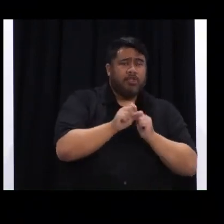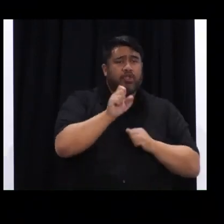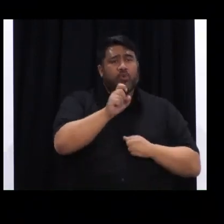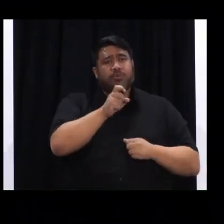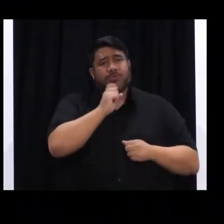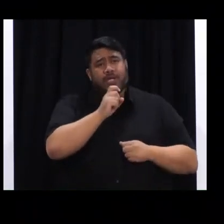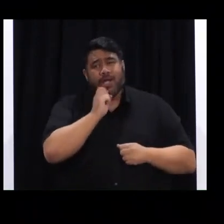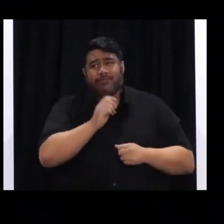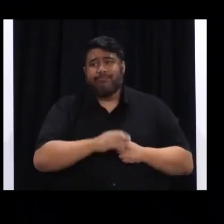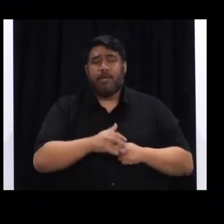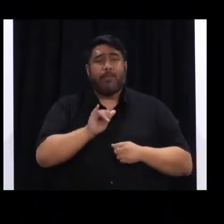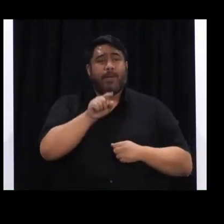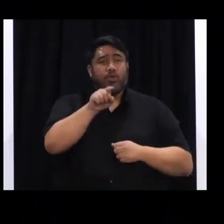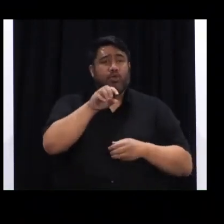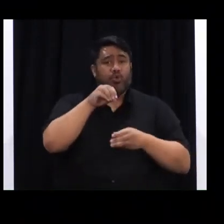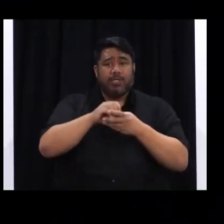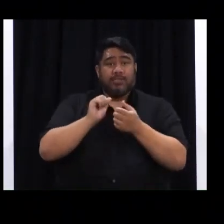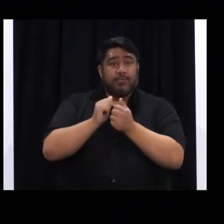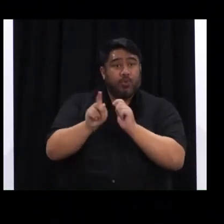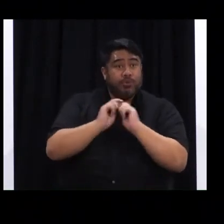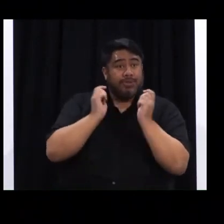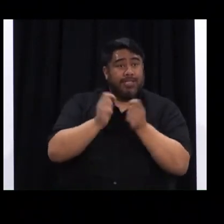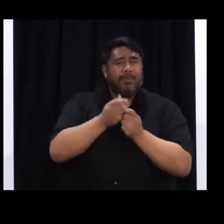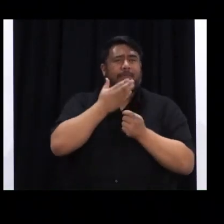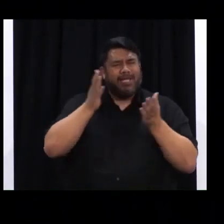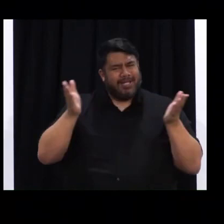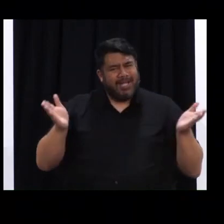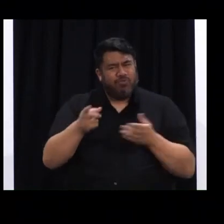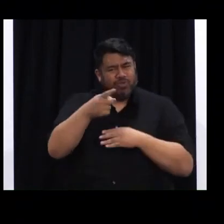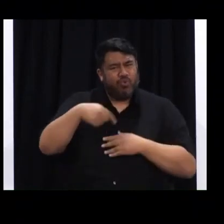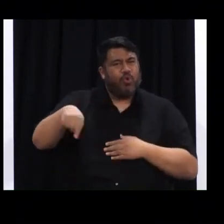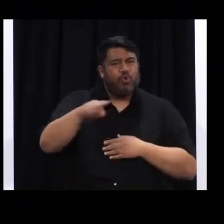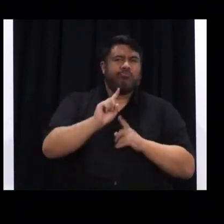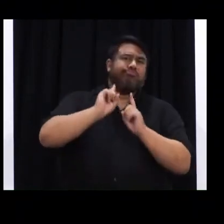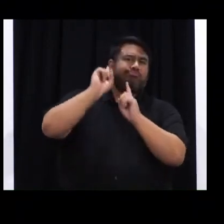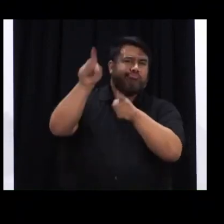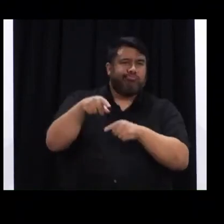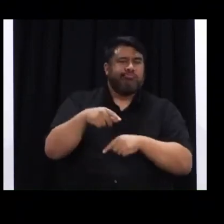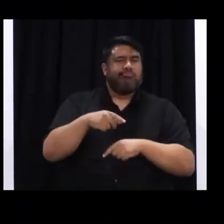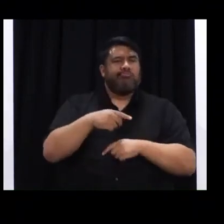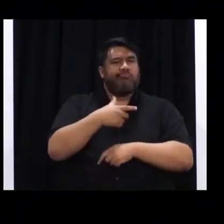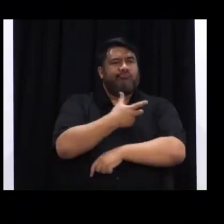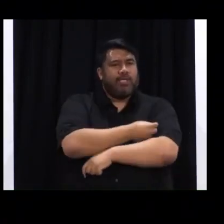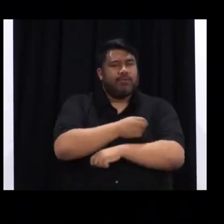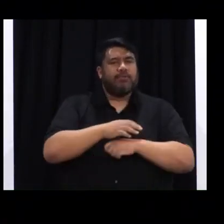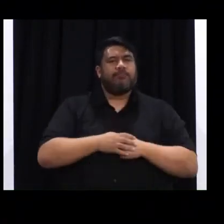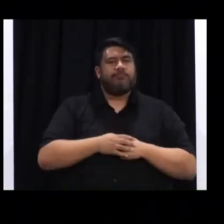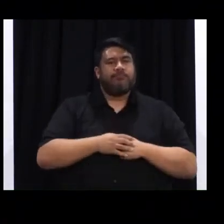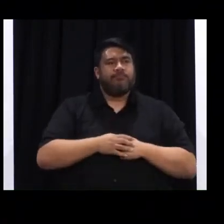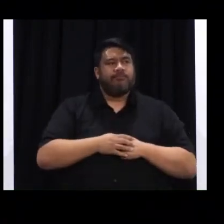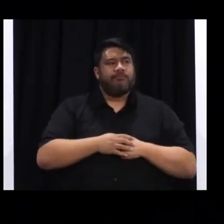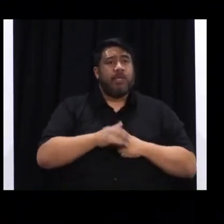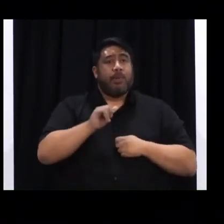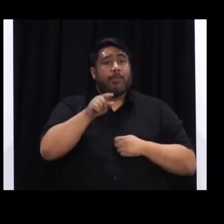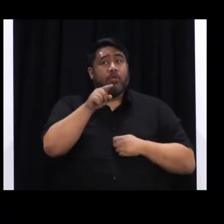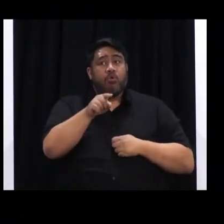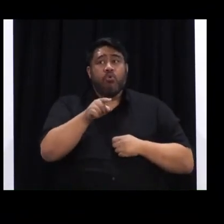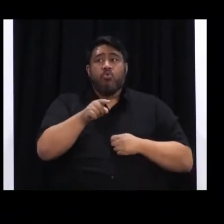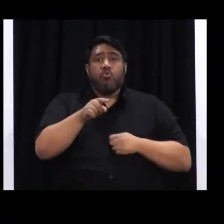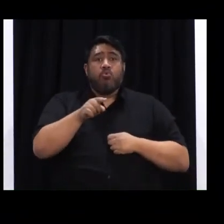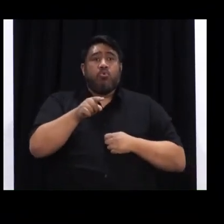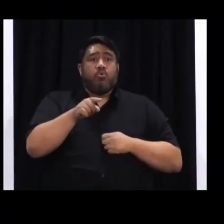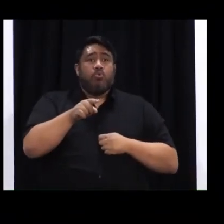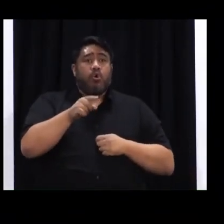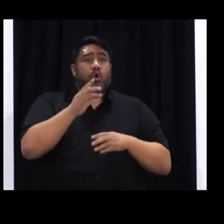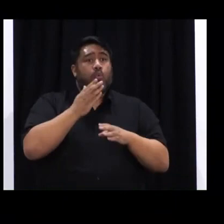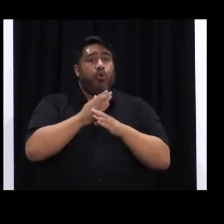If you're in a sports team and you're being vaccinated, there is more you can do. You can encourage all your teammates to get vaccinated. And if you're a vaccinated faith